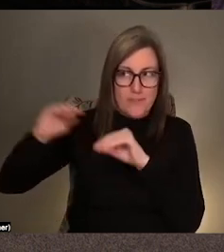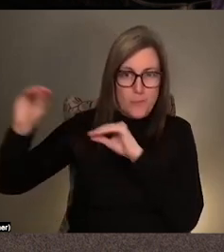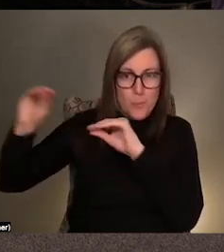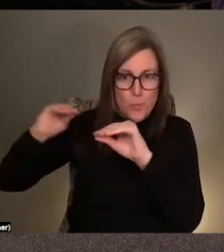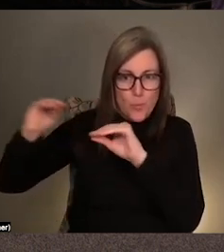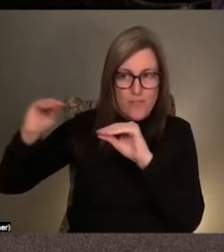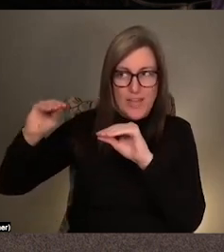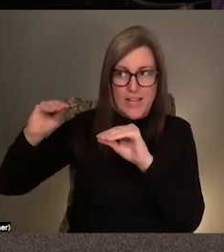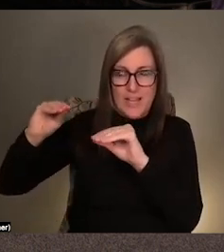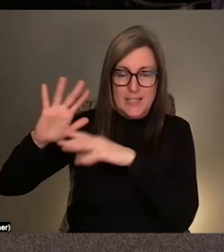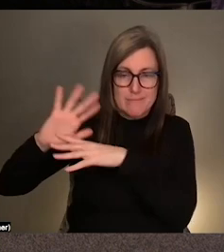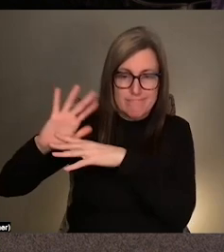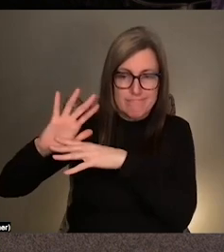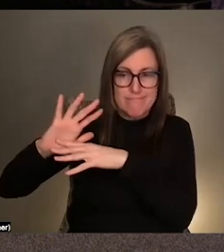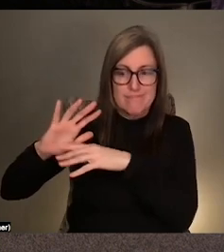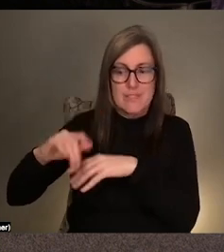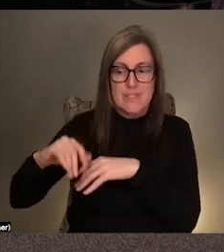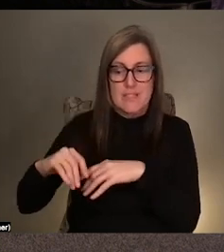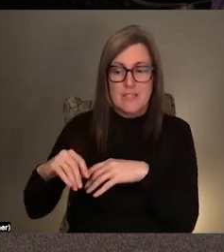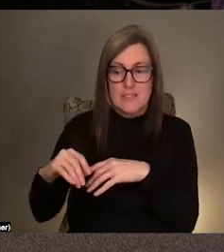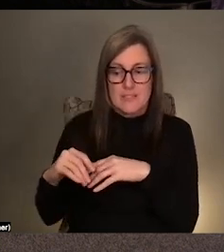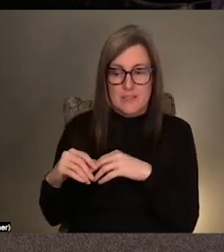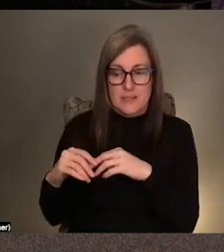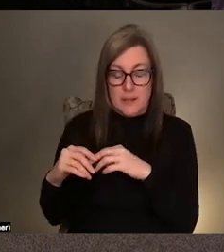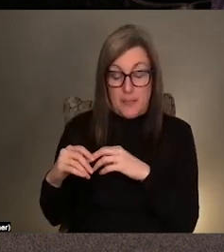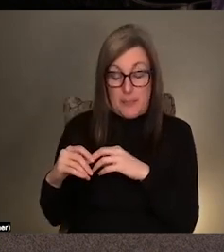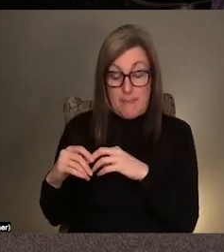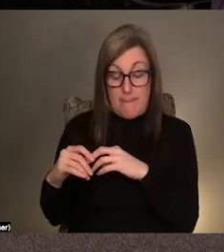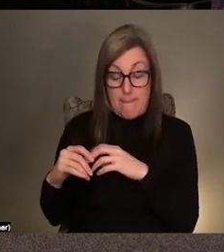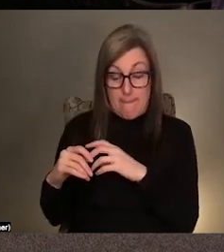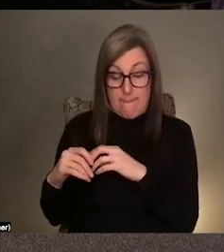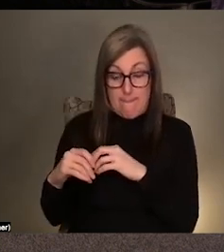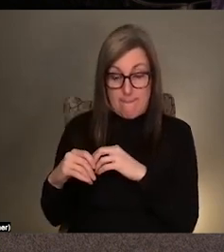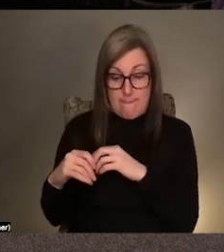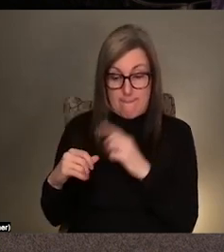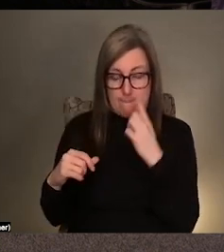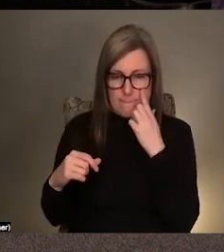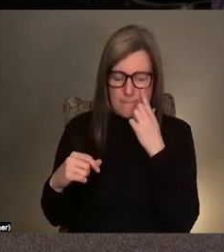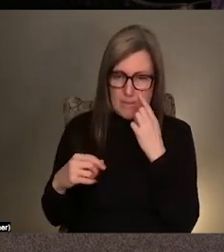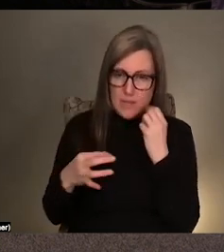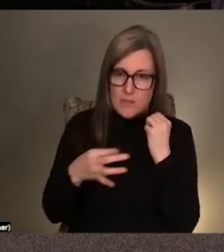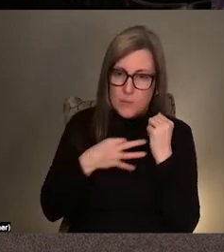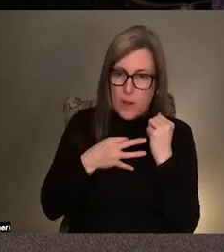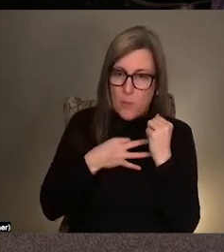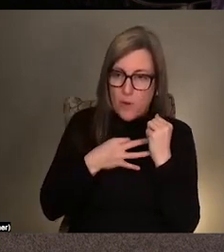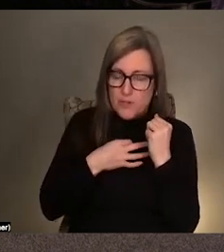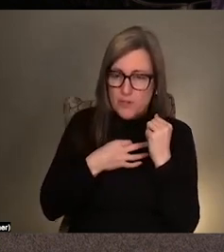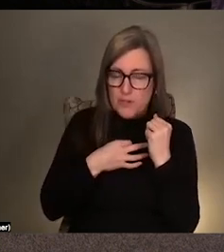And so I also wonder, you know, in this also this time of just being completely